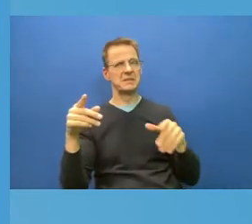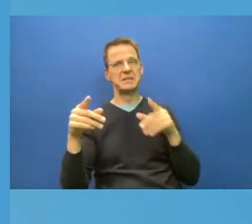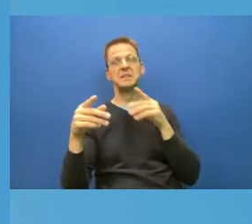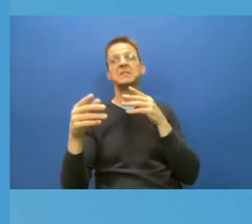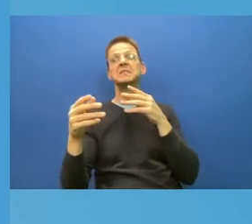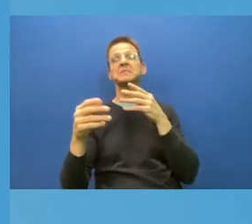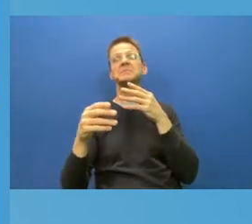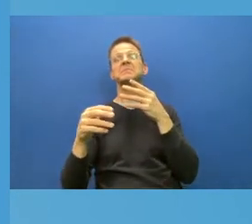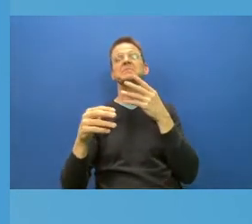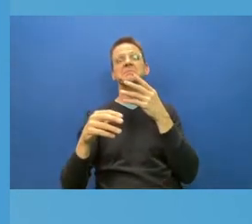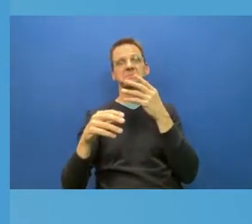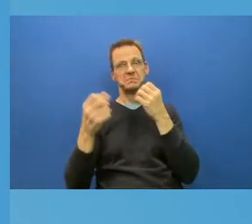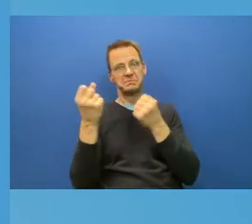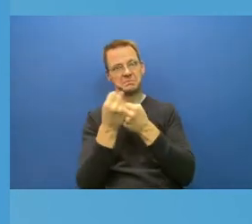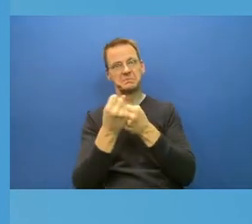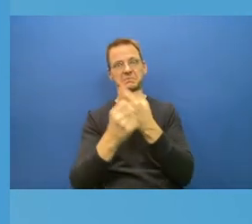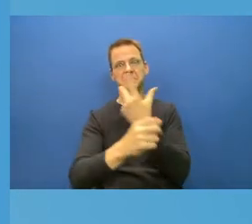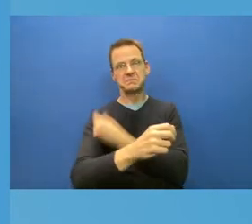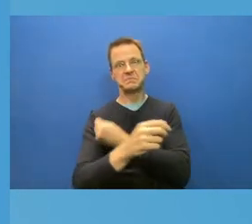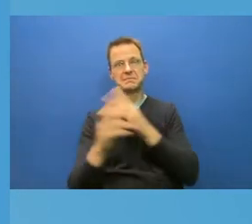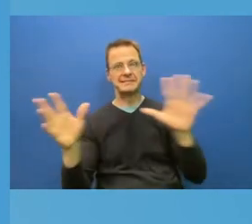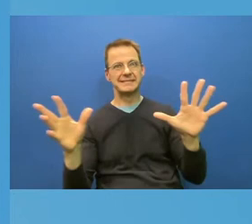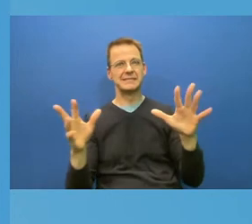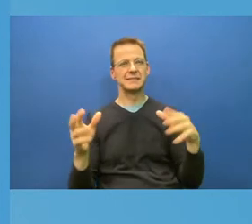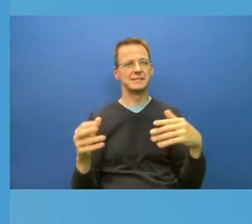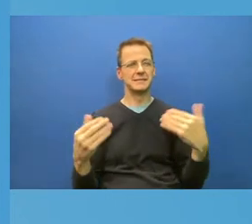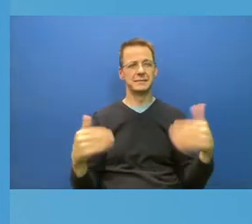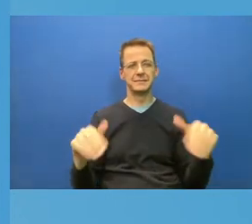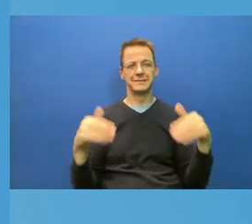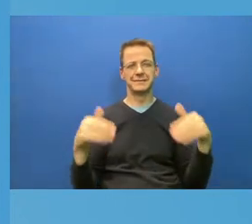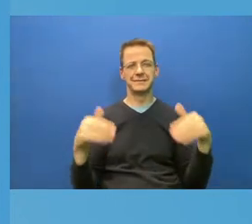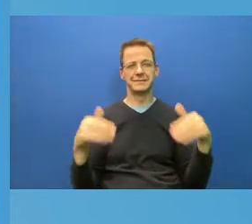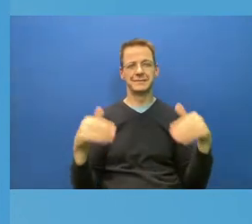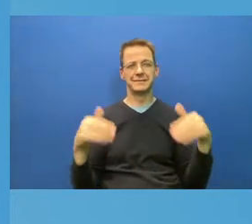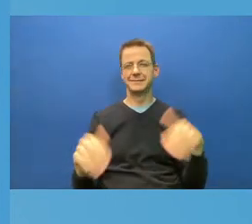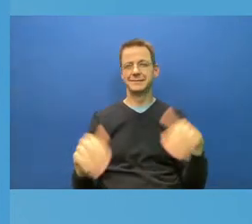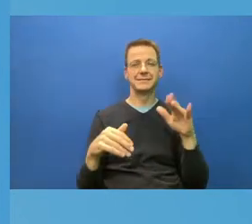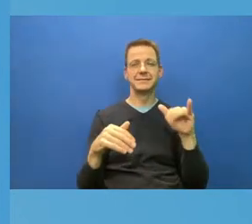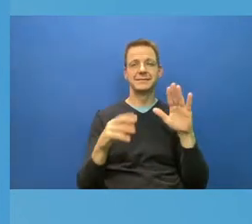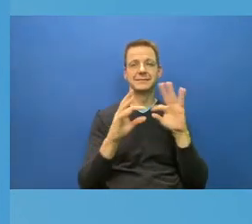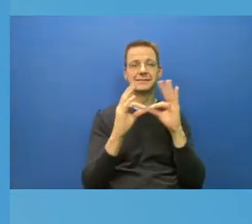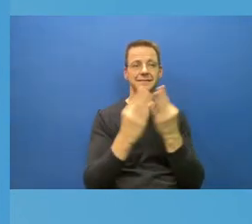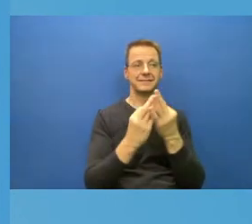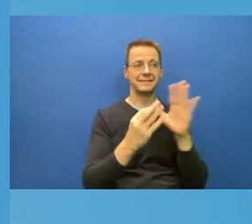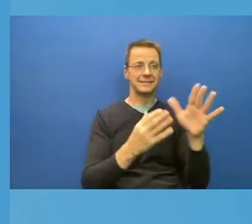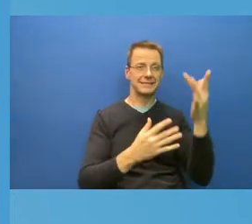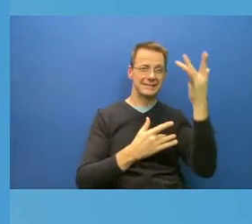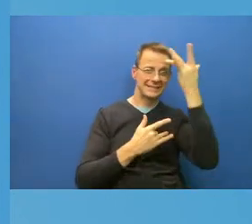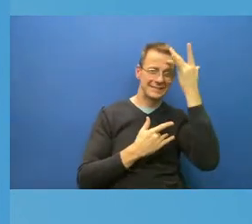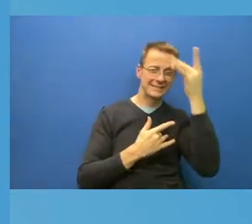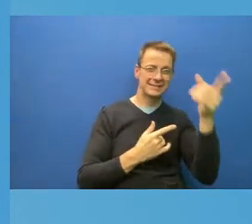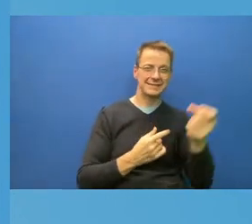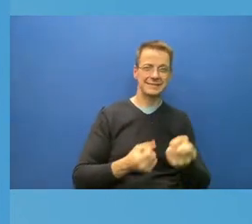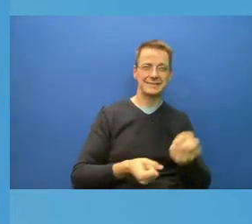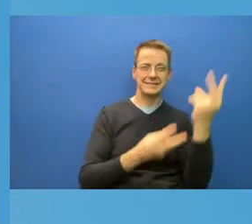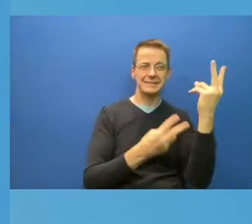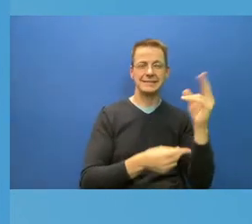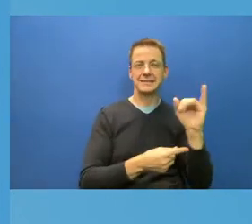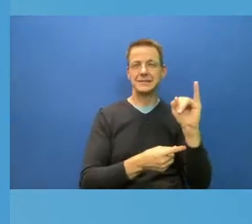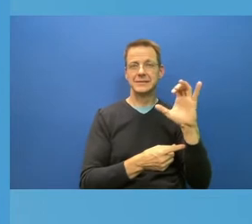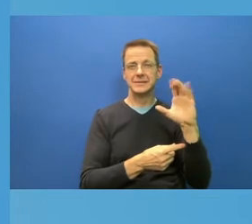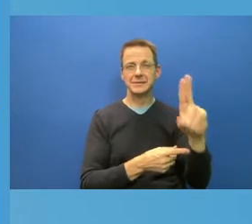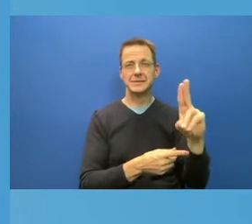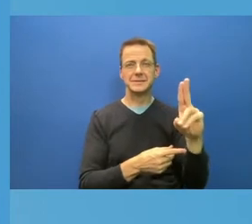someone in their family get sick end up in ICU and as a favor to that person took the vaccination. I think now